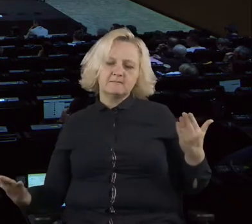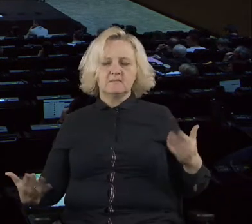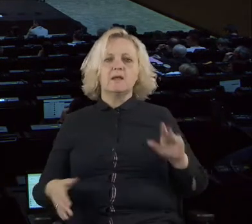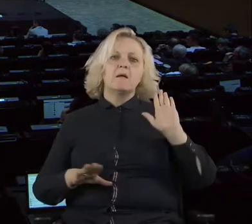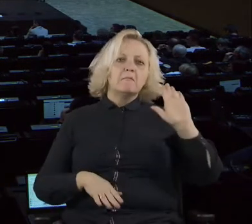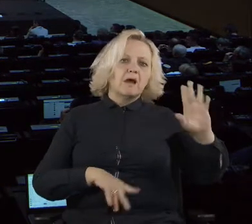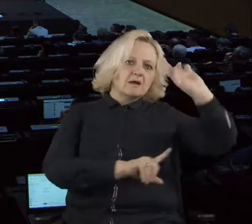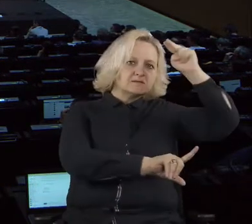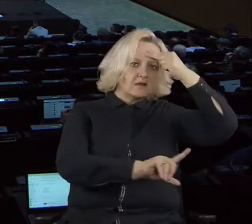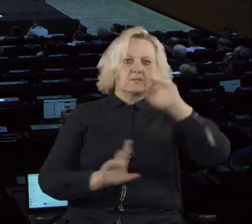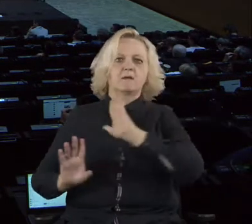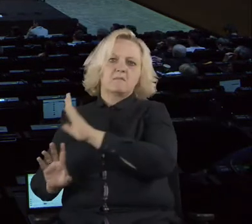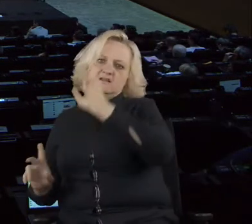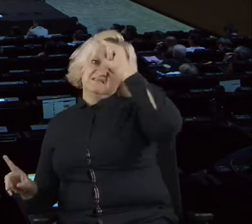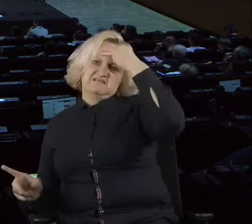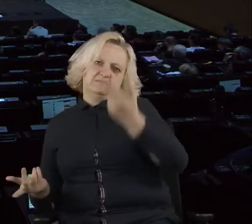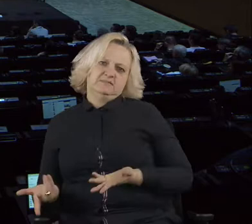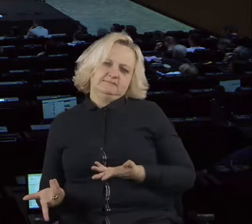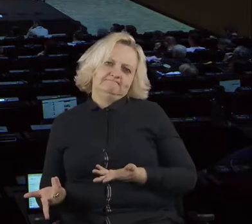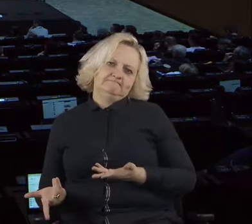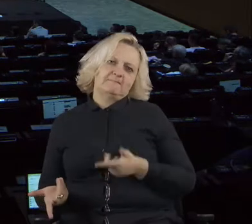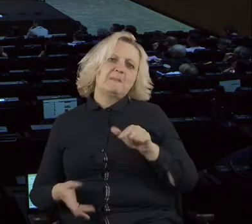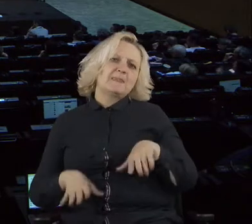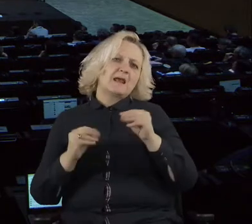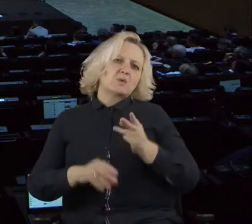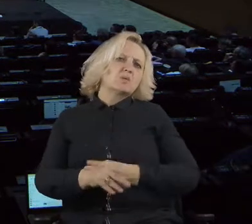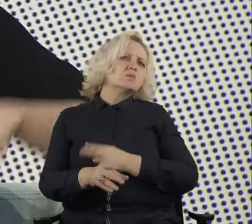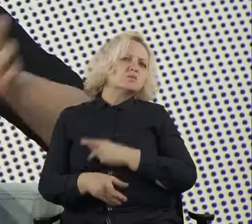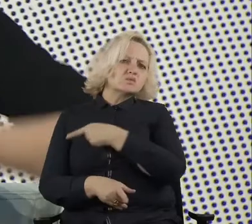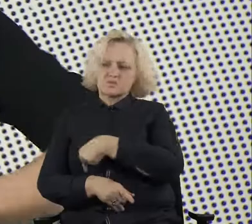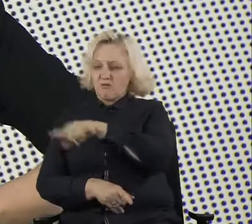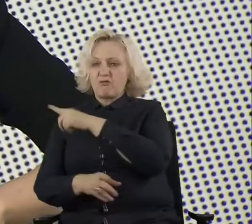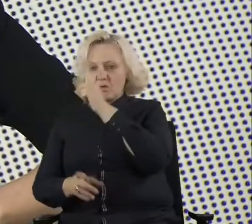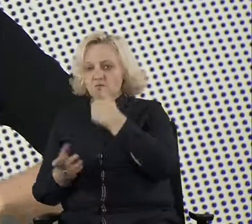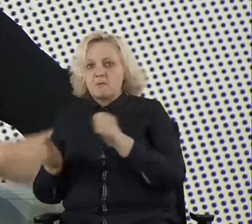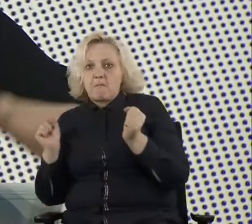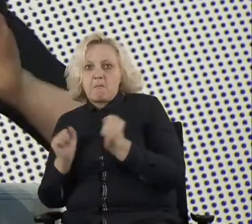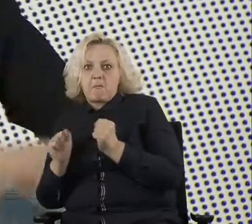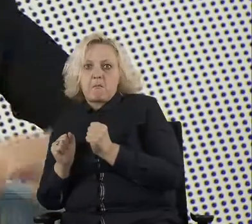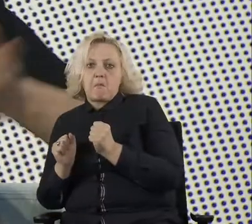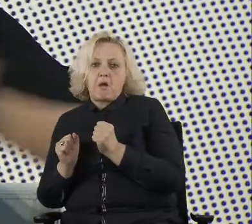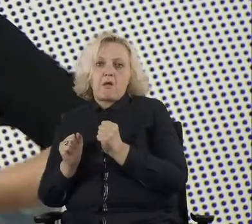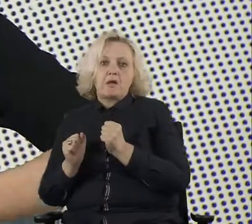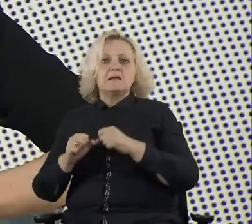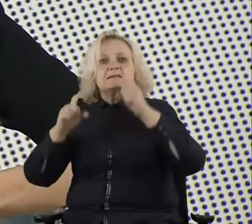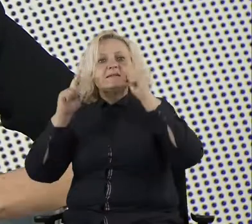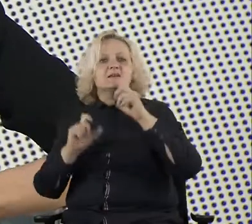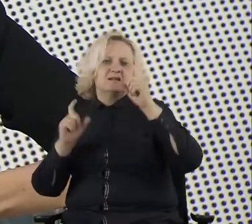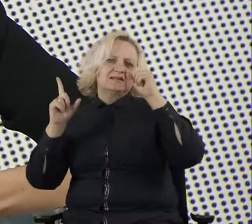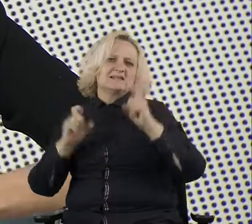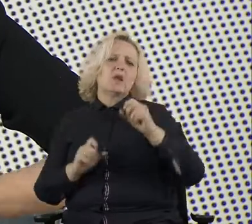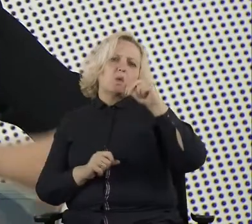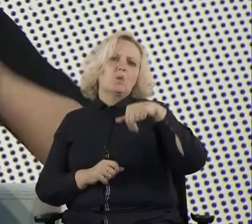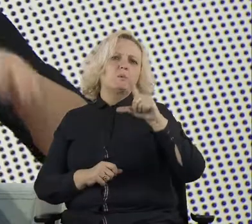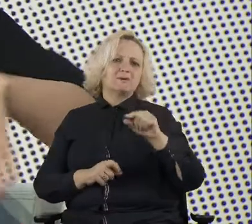servants, they are very scared of startups at the beginning because, oh gosh. So there are several people who are just make fun. No,